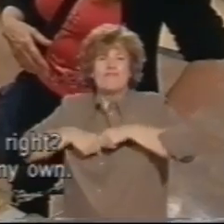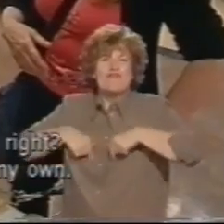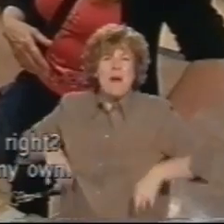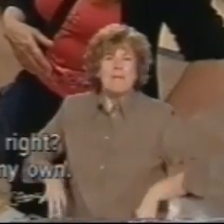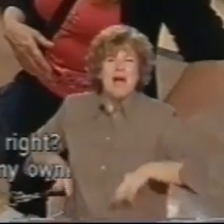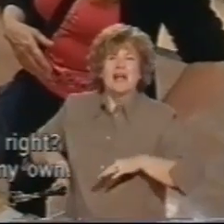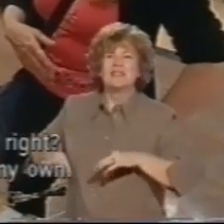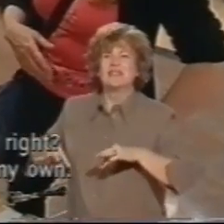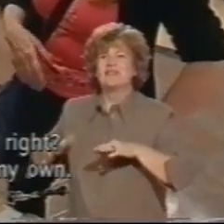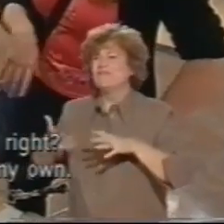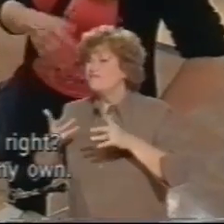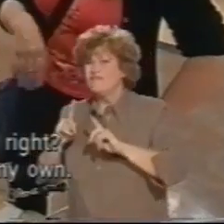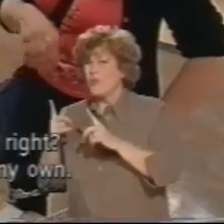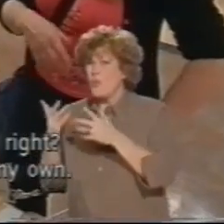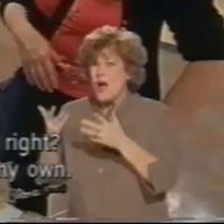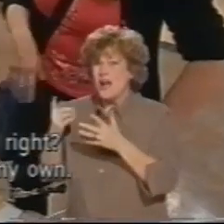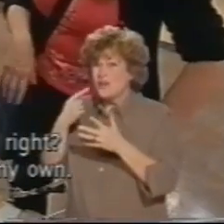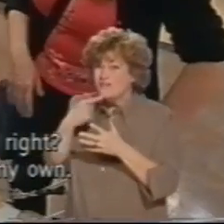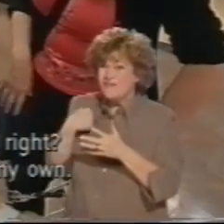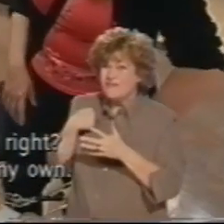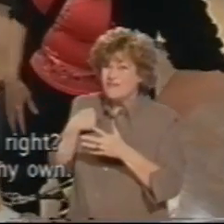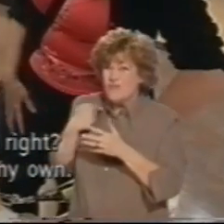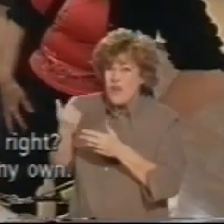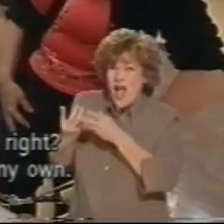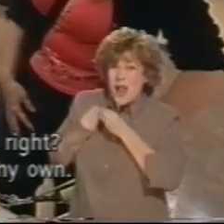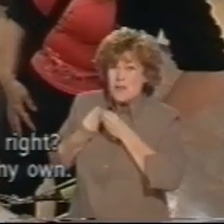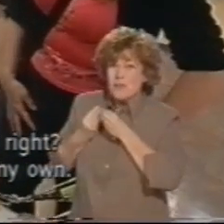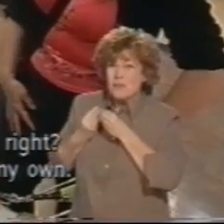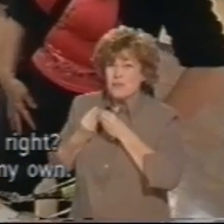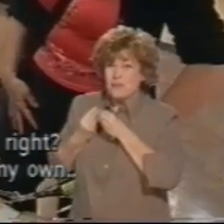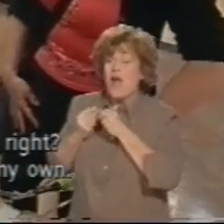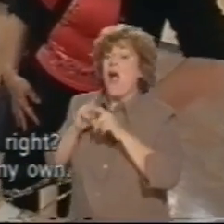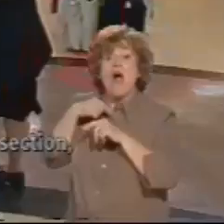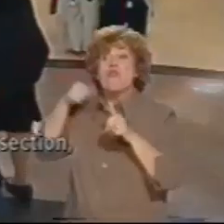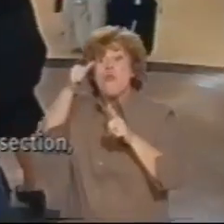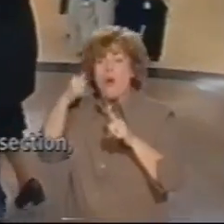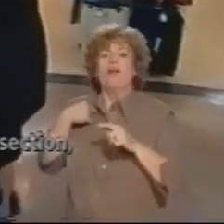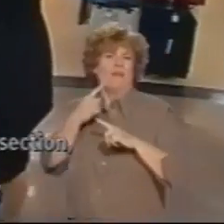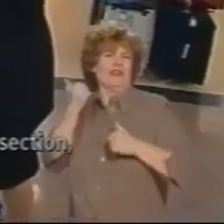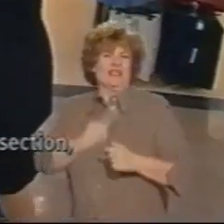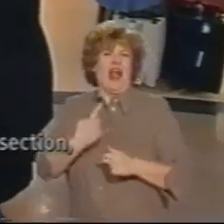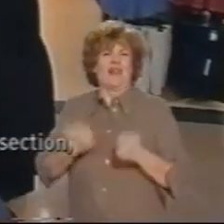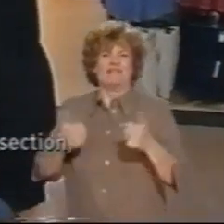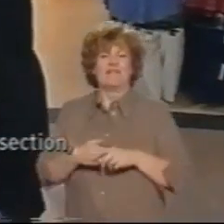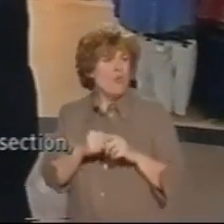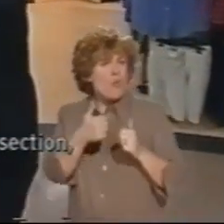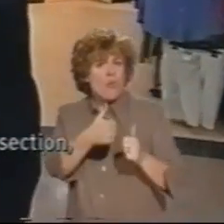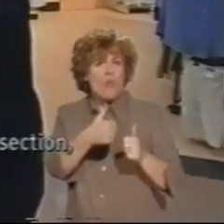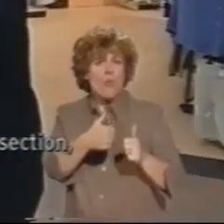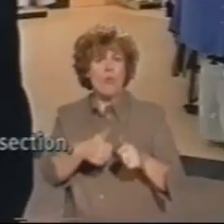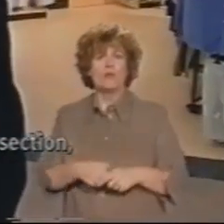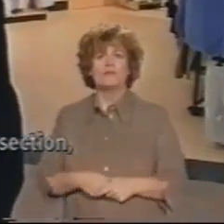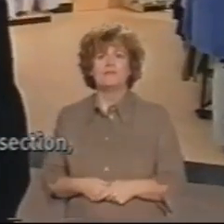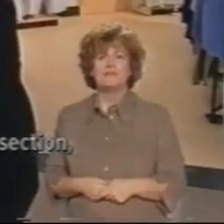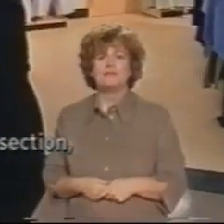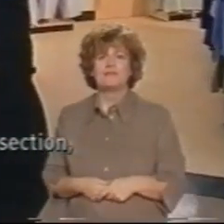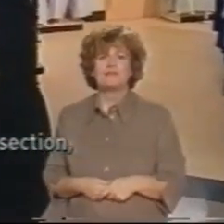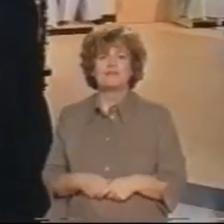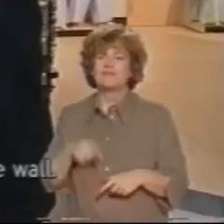because will that be all right? And then I'll be fine to do it on my own. Yeah, OK. That's our ladies' nightwear section.